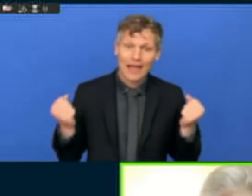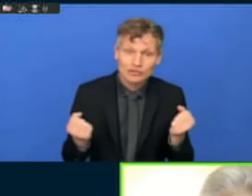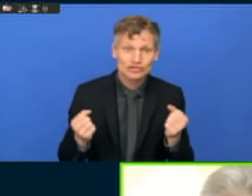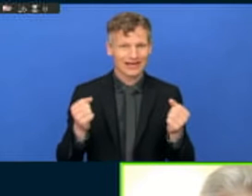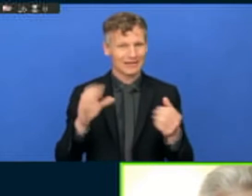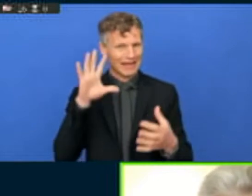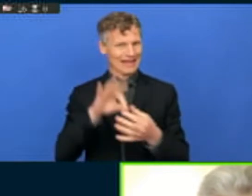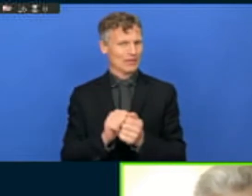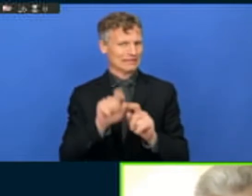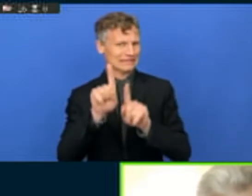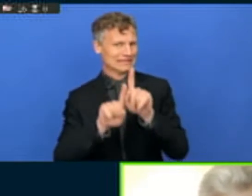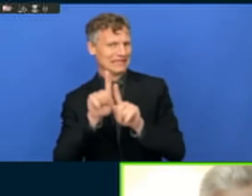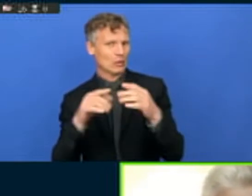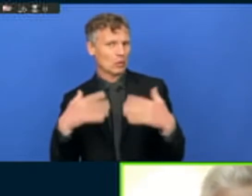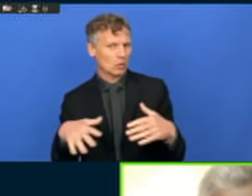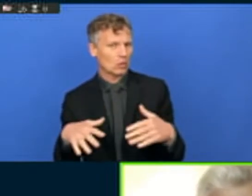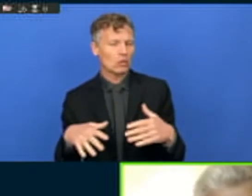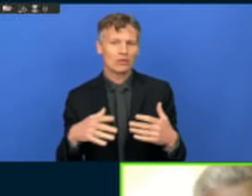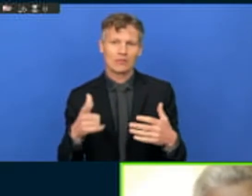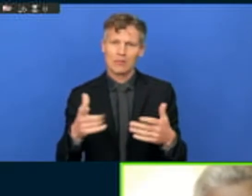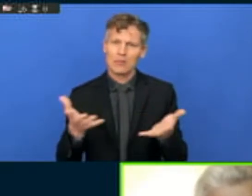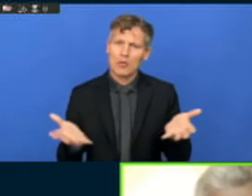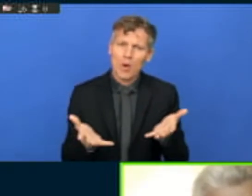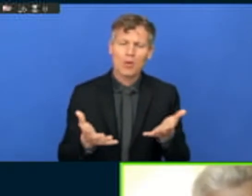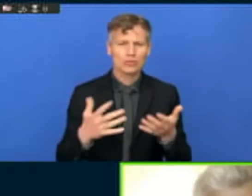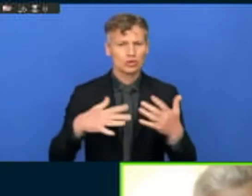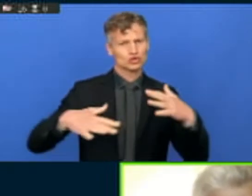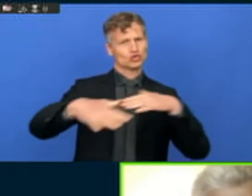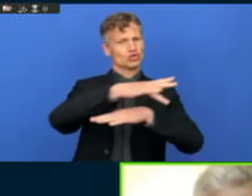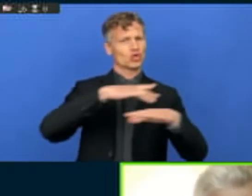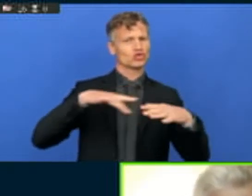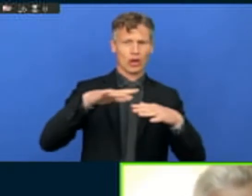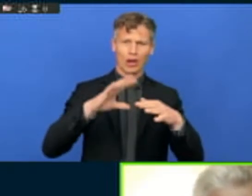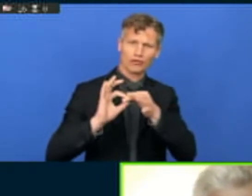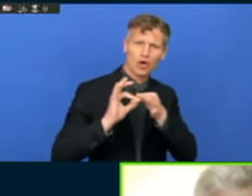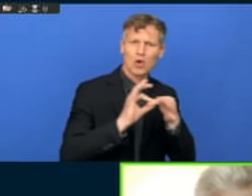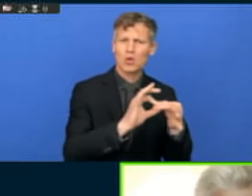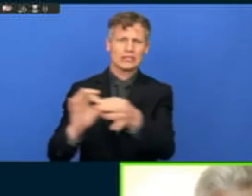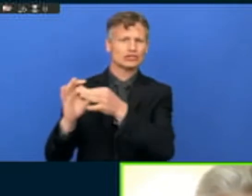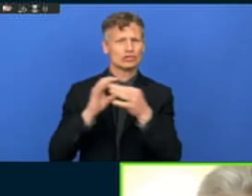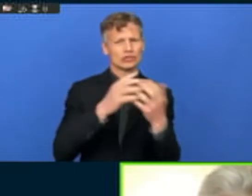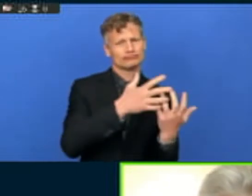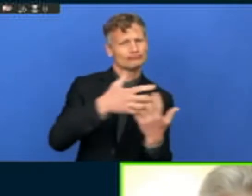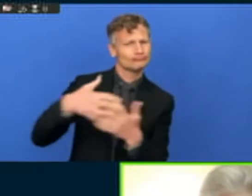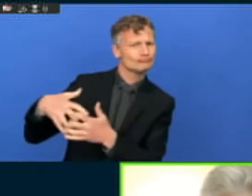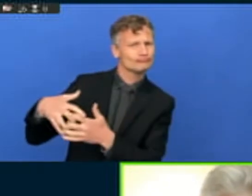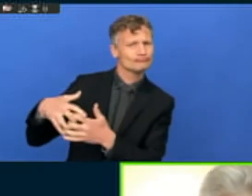and to promote social cohesion. Because these are the outcomes of the new urban agenda if applied